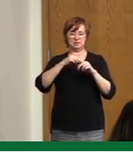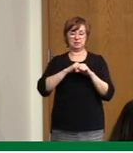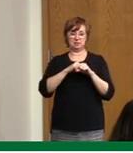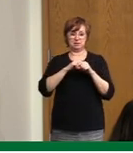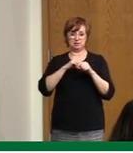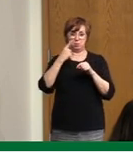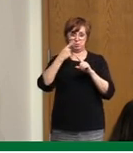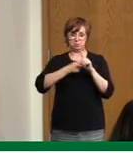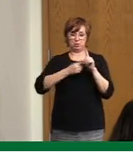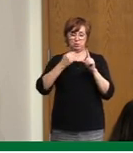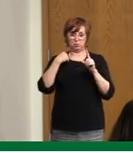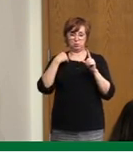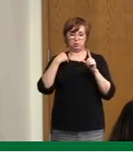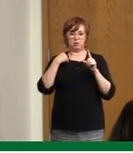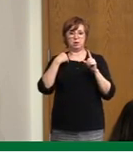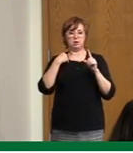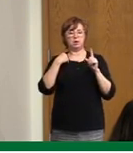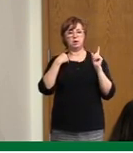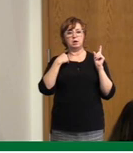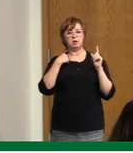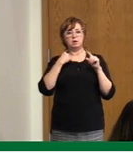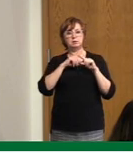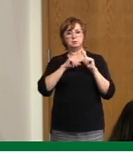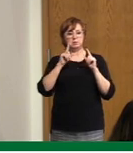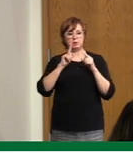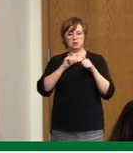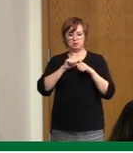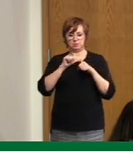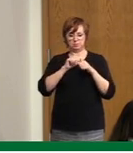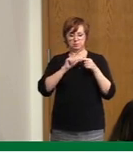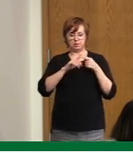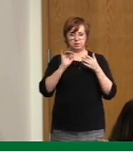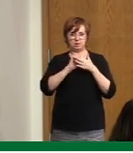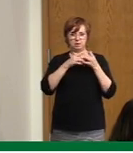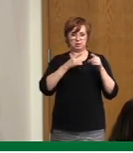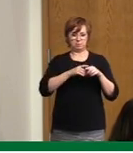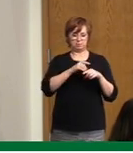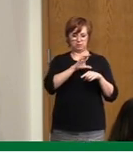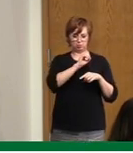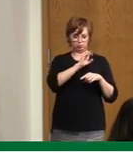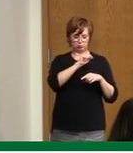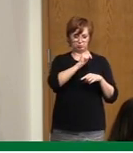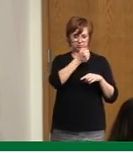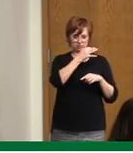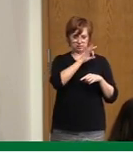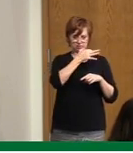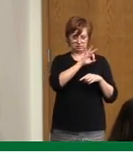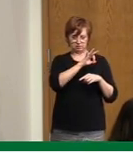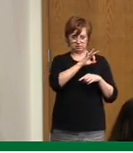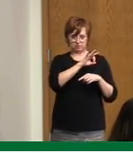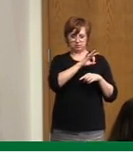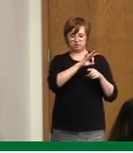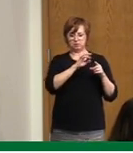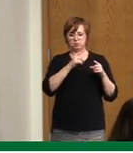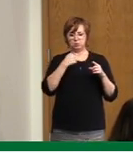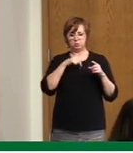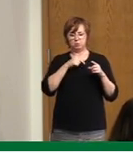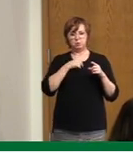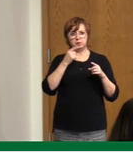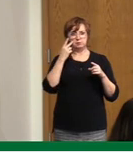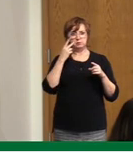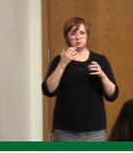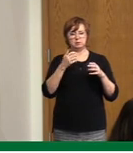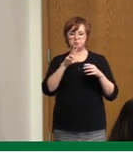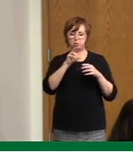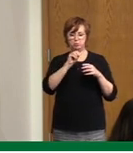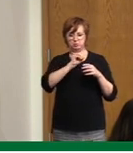is saying according to the modeling maybe 30, 40 percent decrease in case numbers and ICU admissions